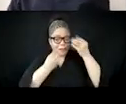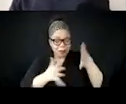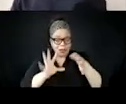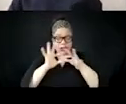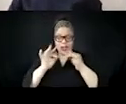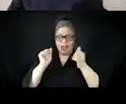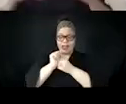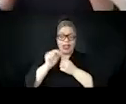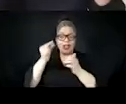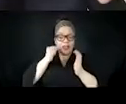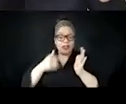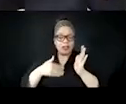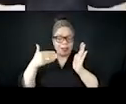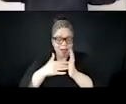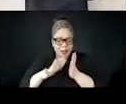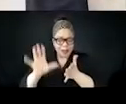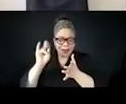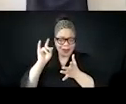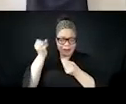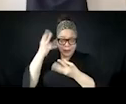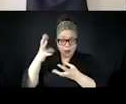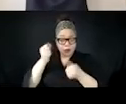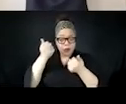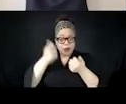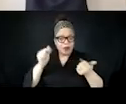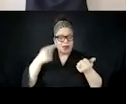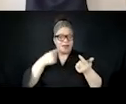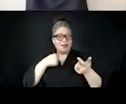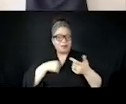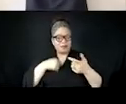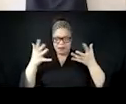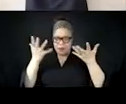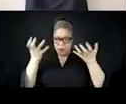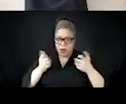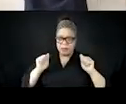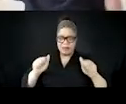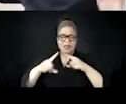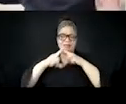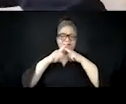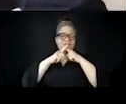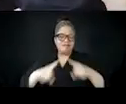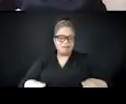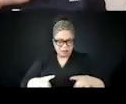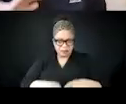of mute and just share your thoughts on what misinfo, uh, is to you.